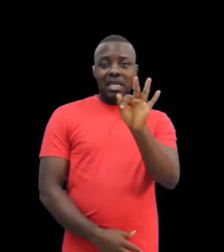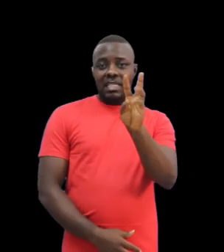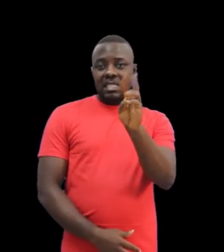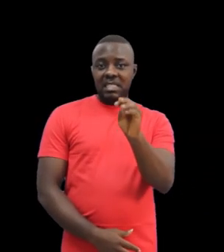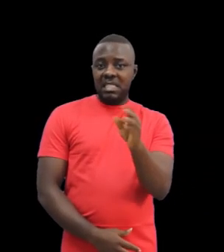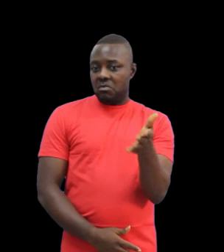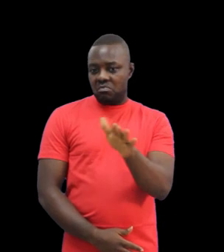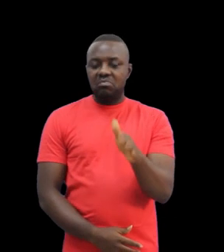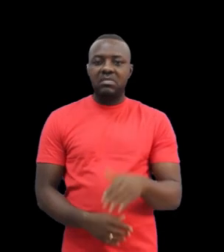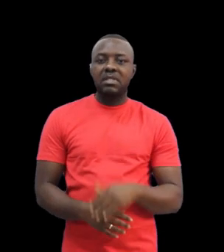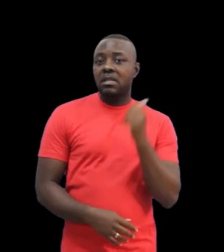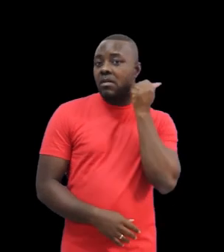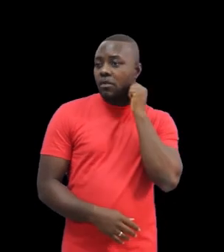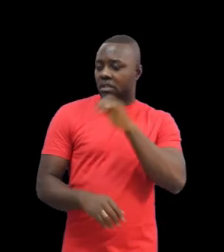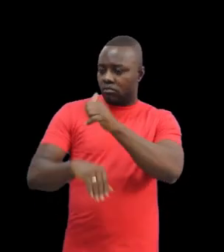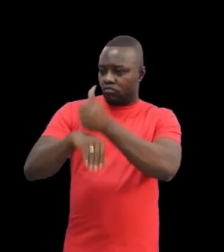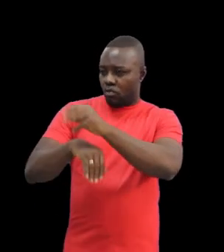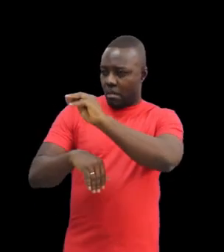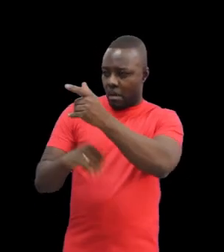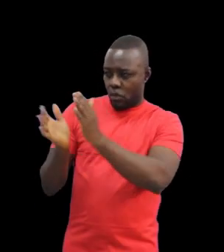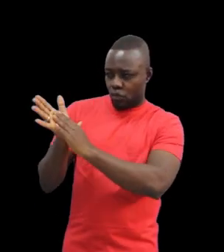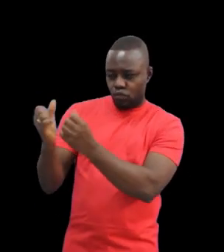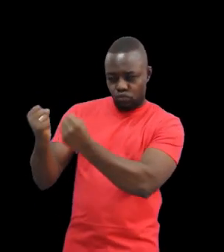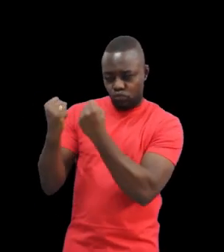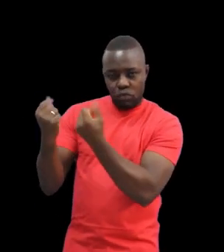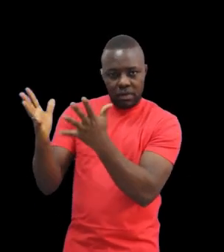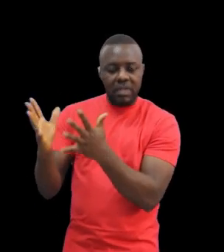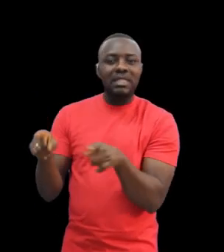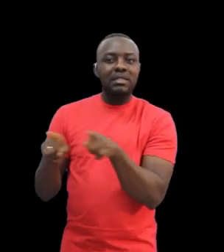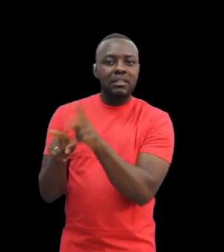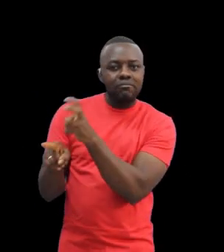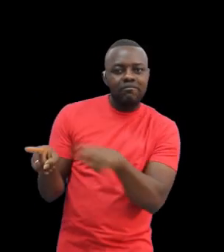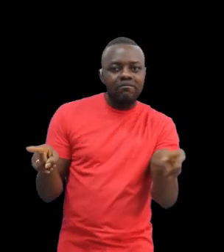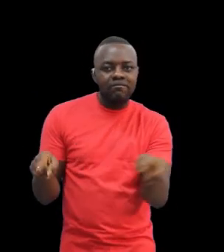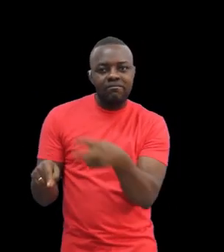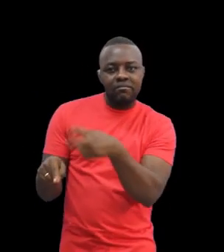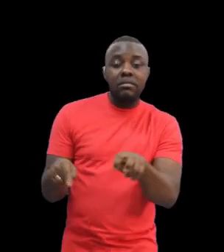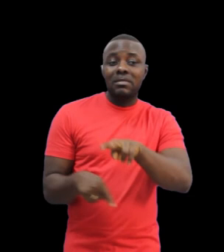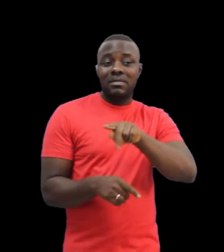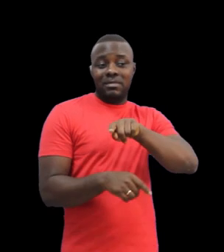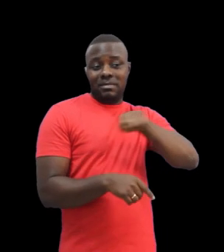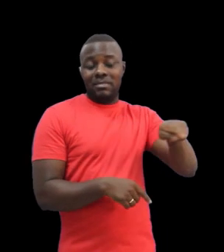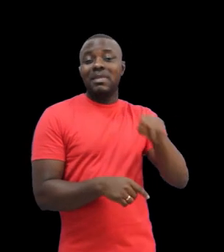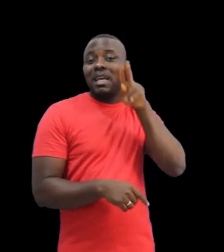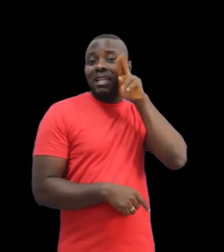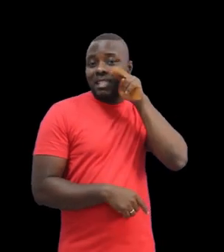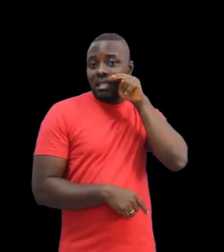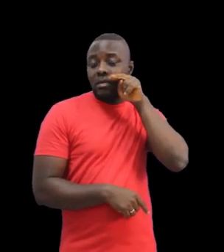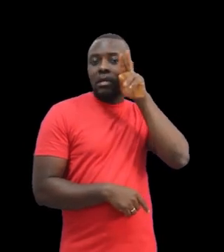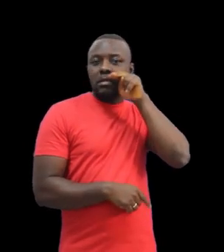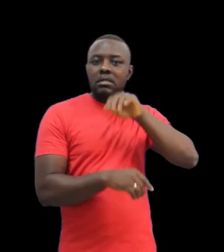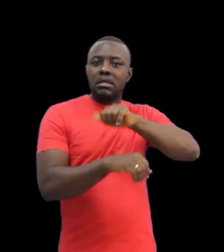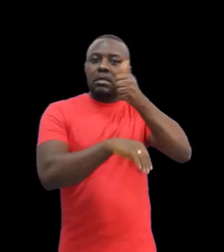By 1960, Foster conducted exploratory visits from Ghana into Nigeria to establish a